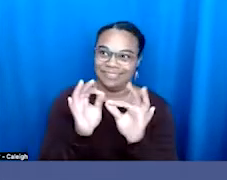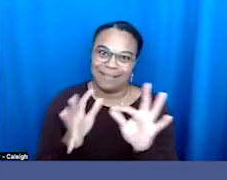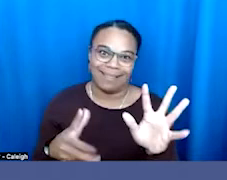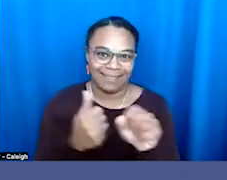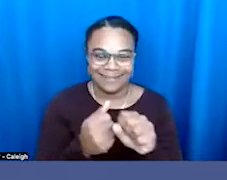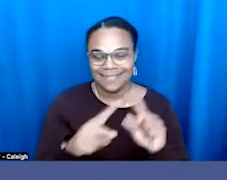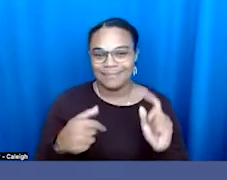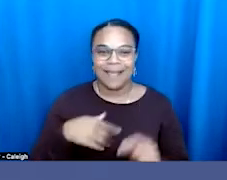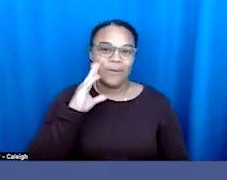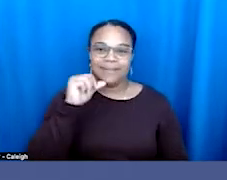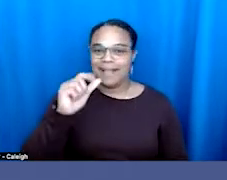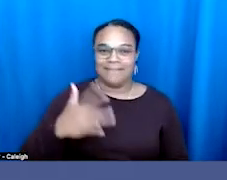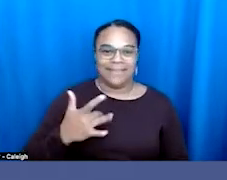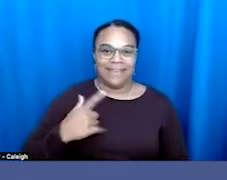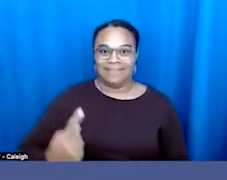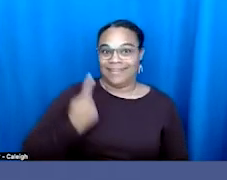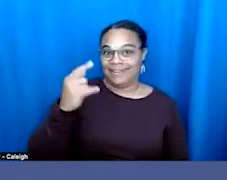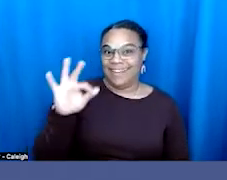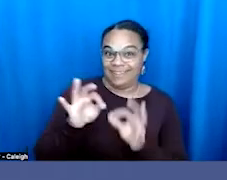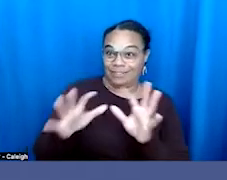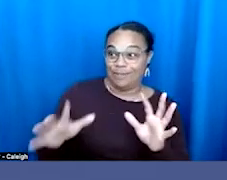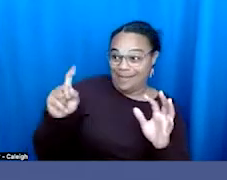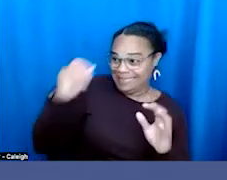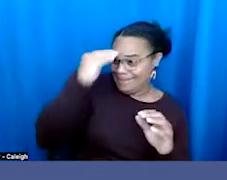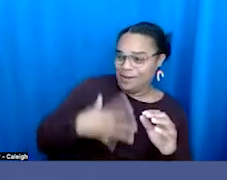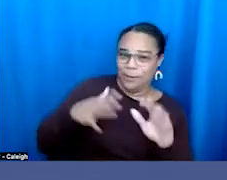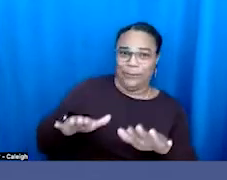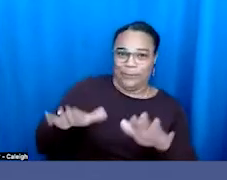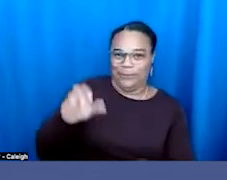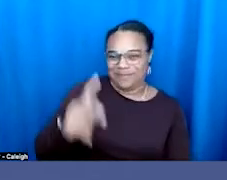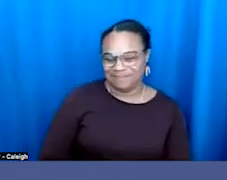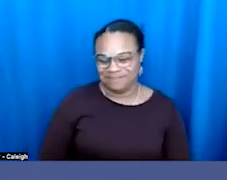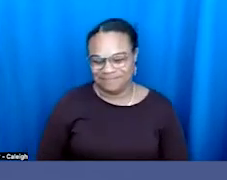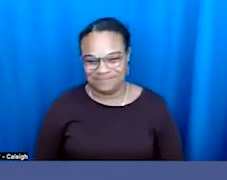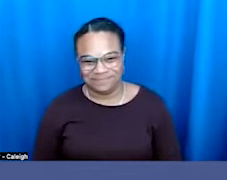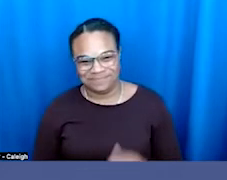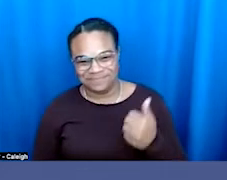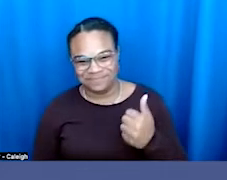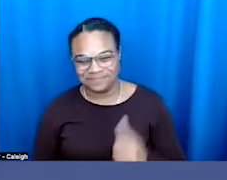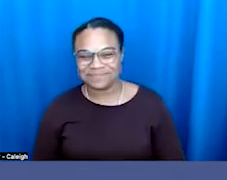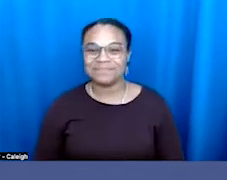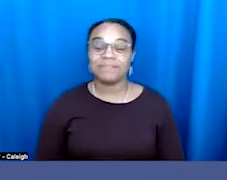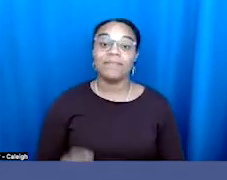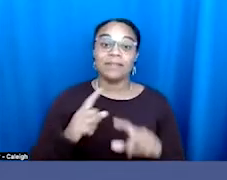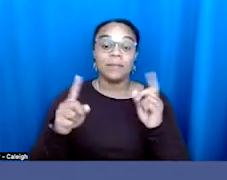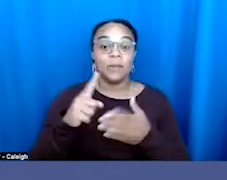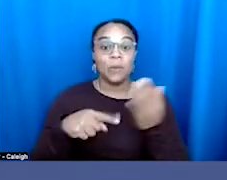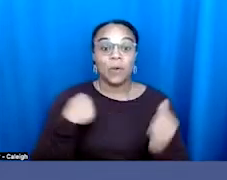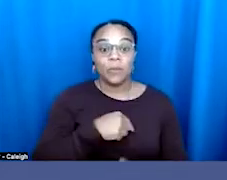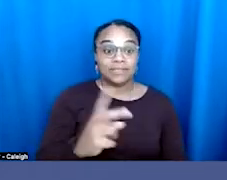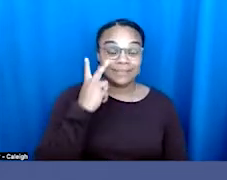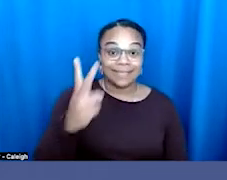not be offended if, uh, if interpreter, if you need a signal for me to slow down. Um, but I mean, in terms of what we're seeing